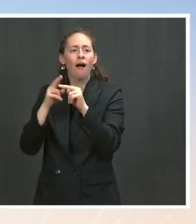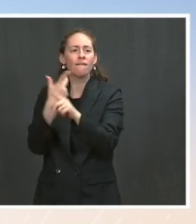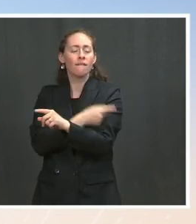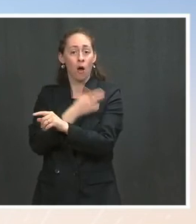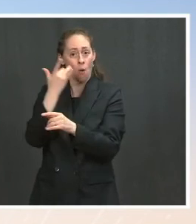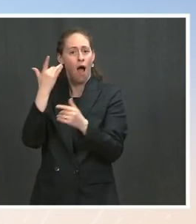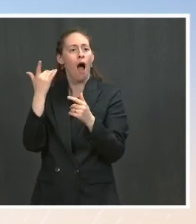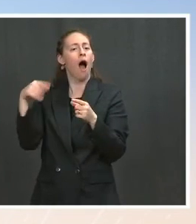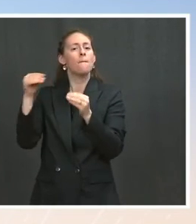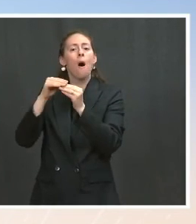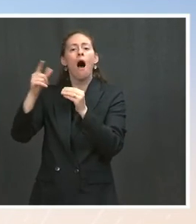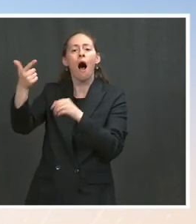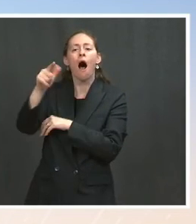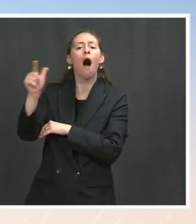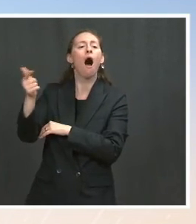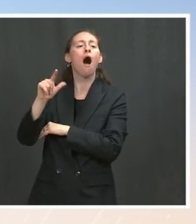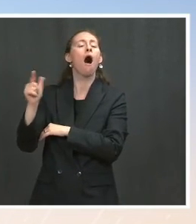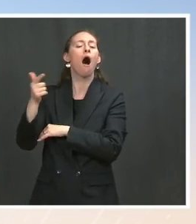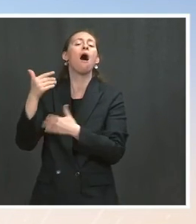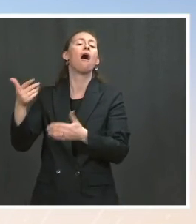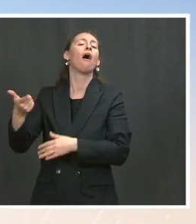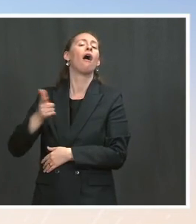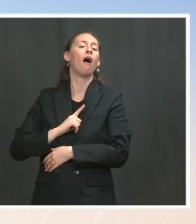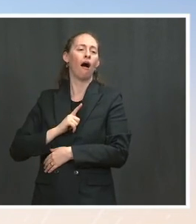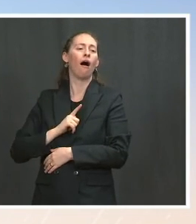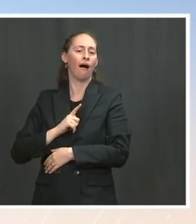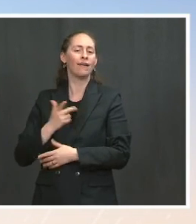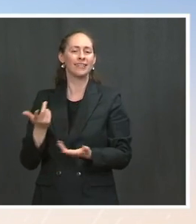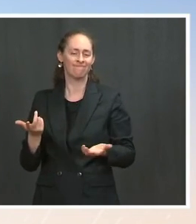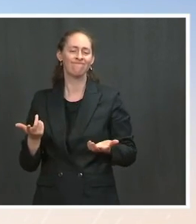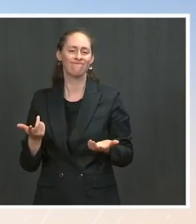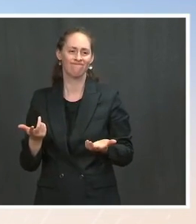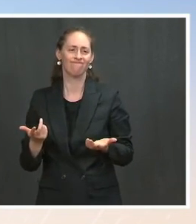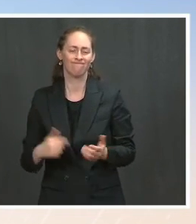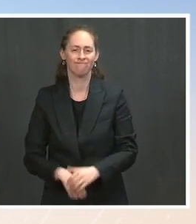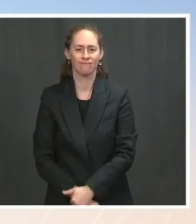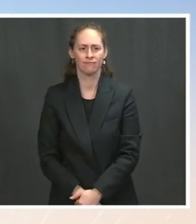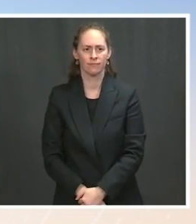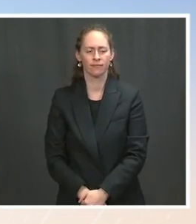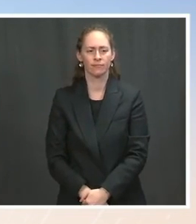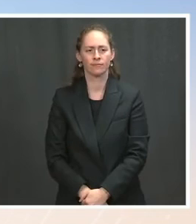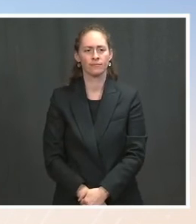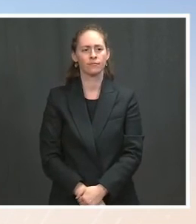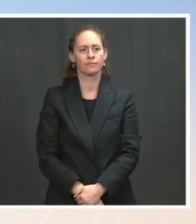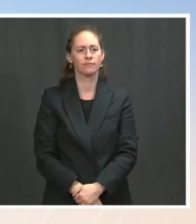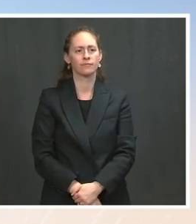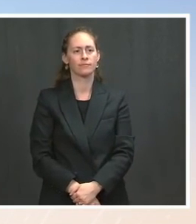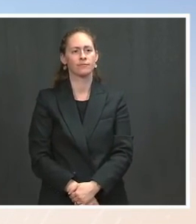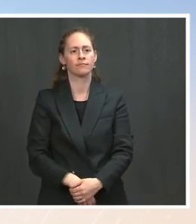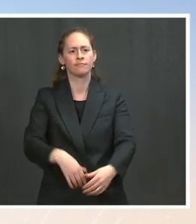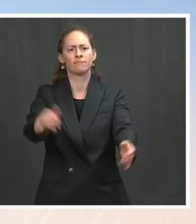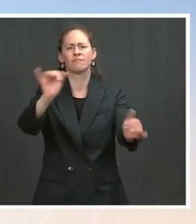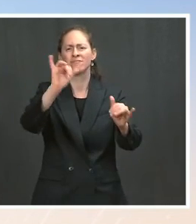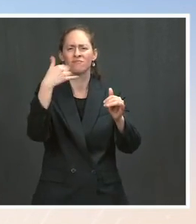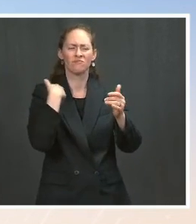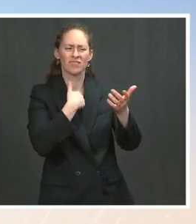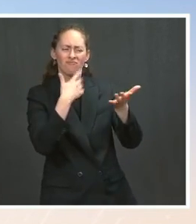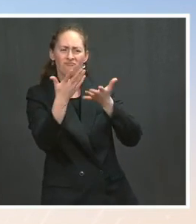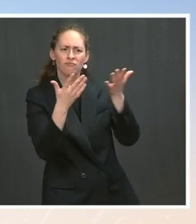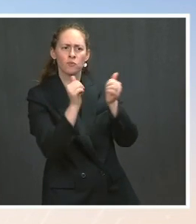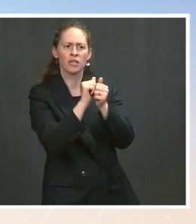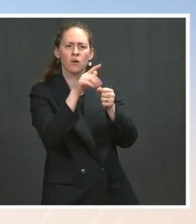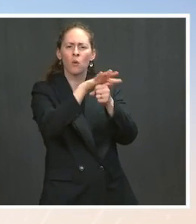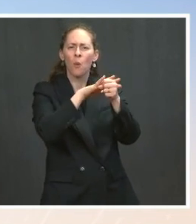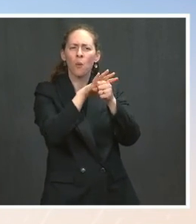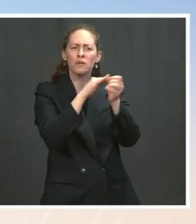with primary care physicians and local doctors is because we know that is an effective way not just with adults but